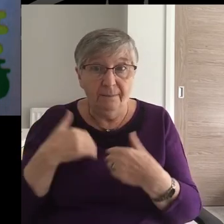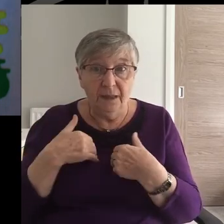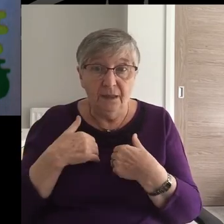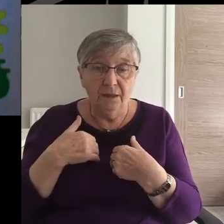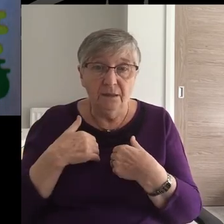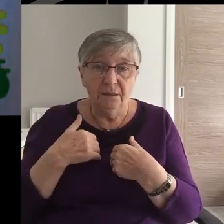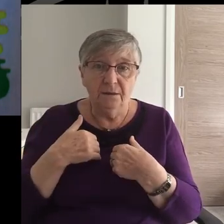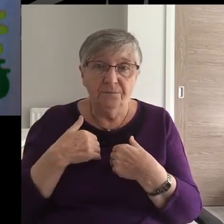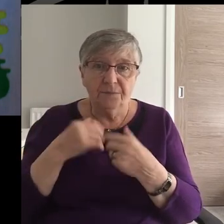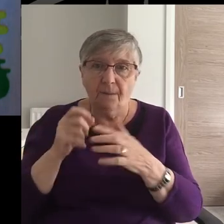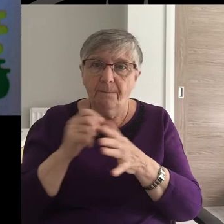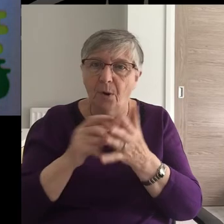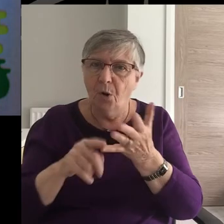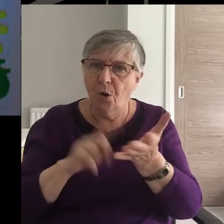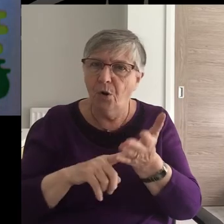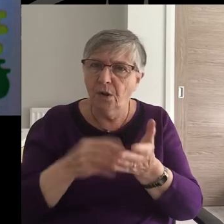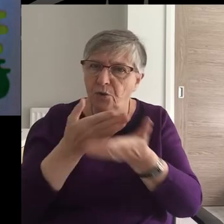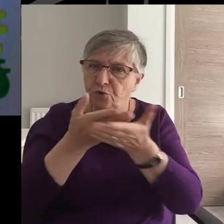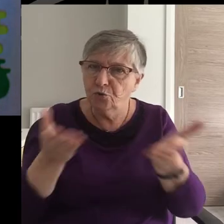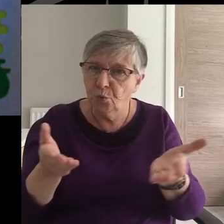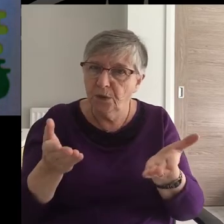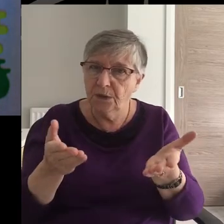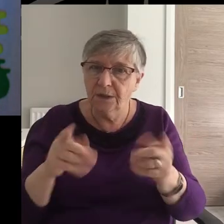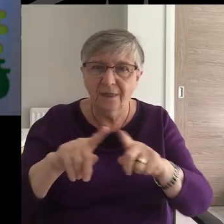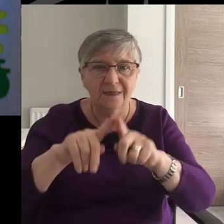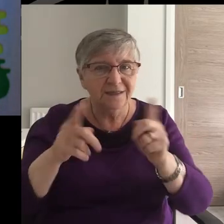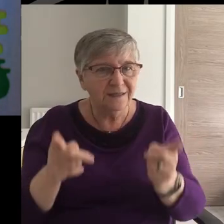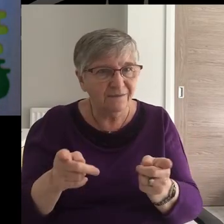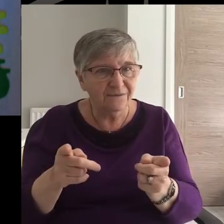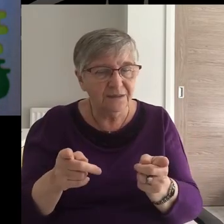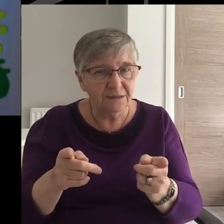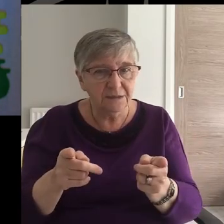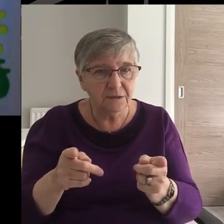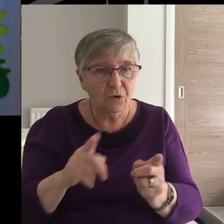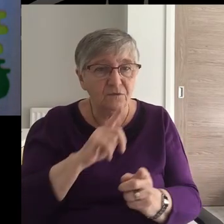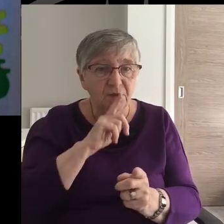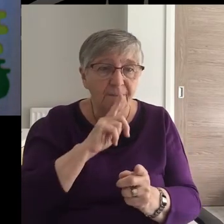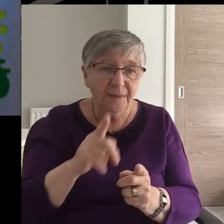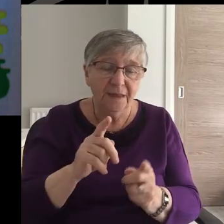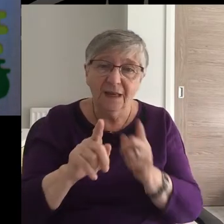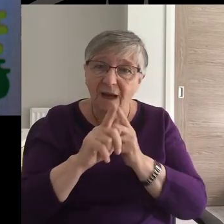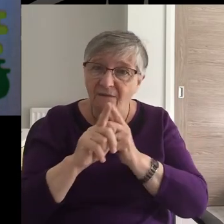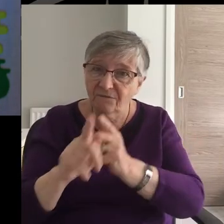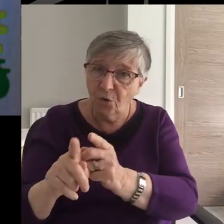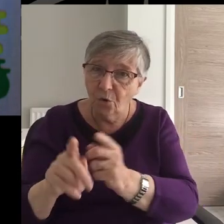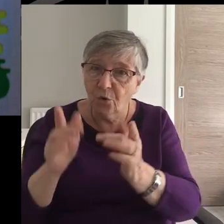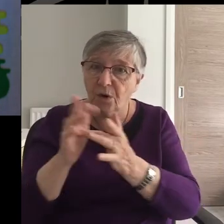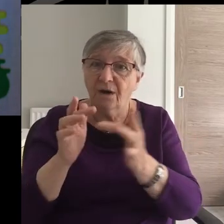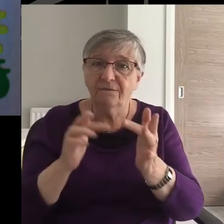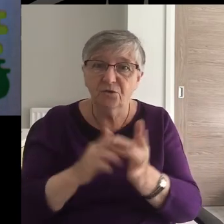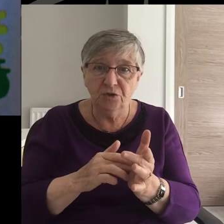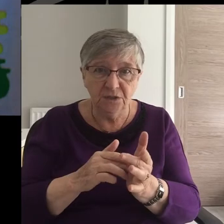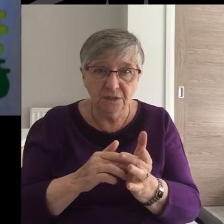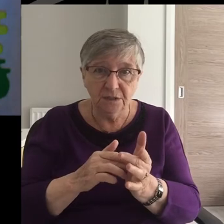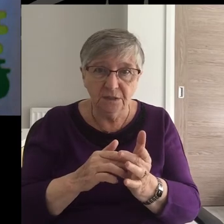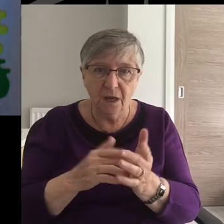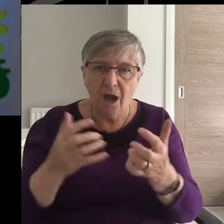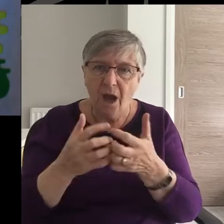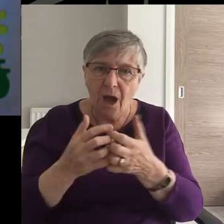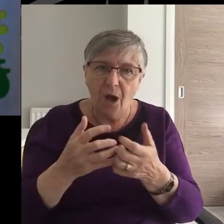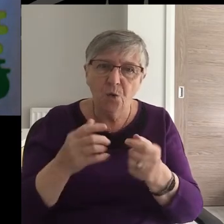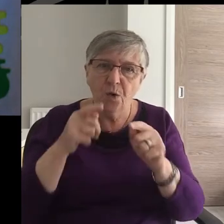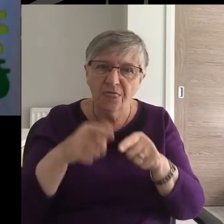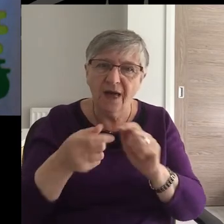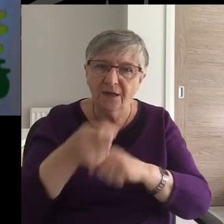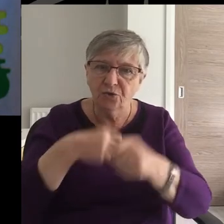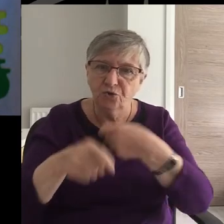Paul is demonstrating the practical difference being a disciple of Jesus makes to how